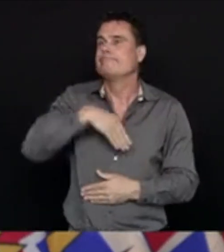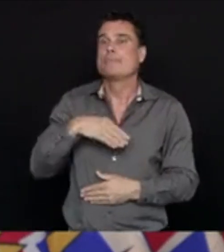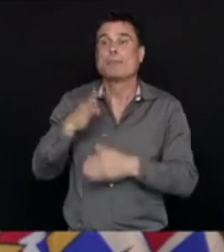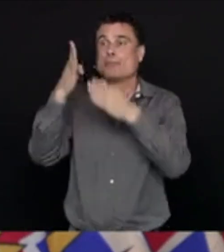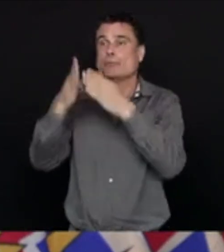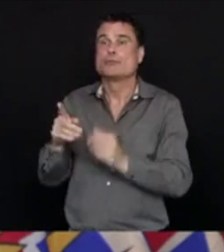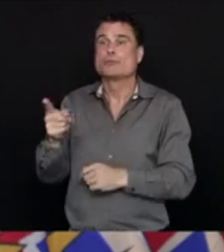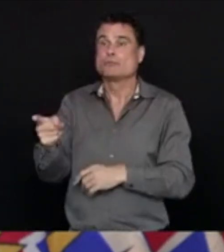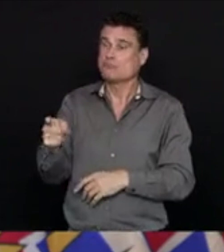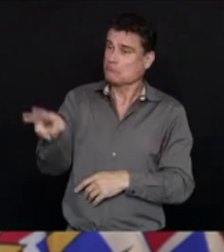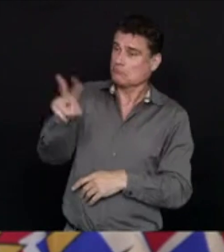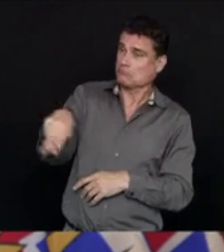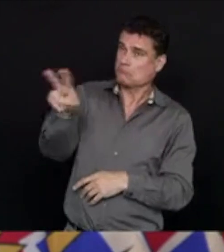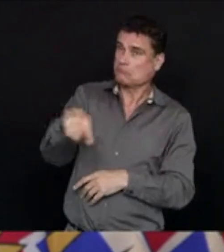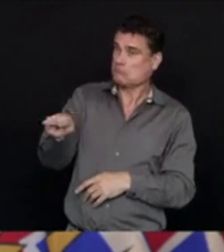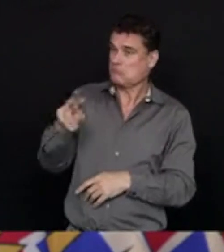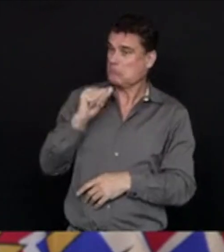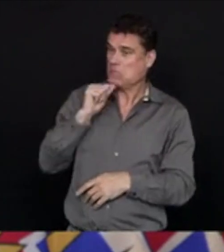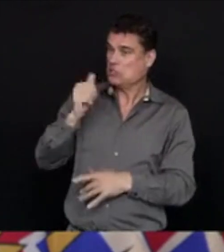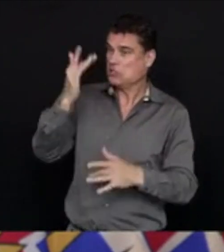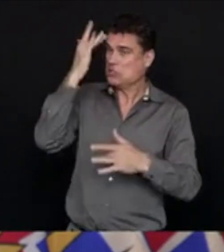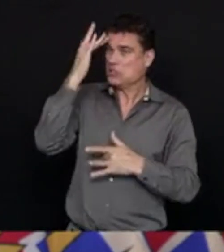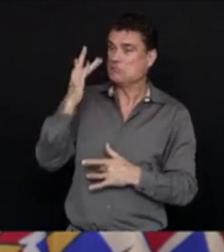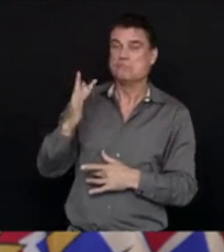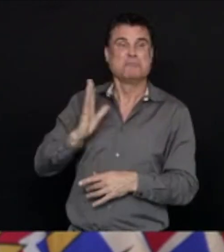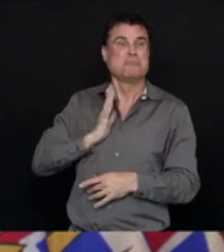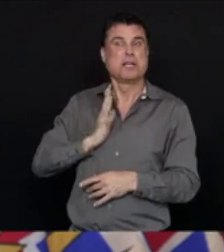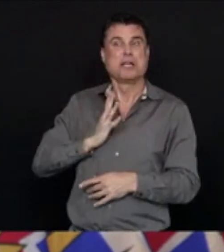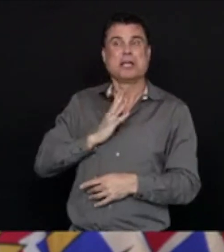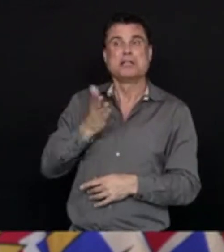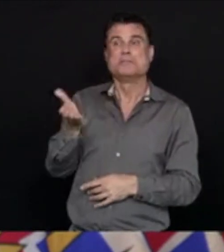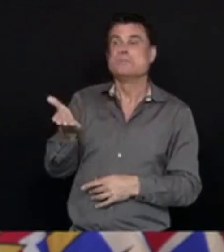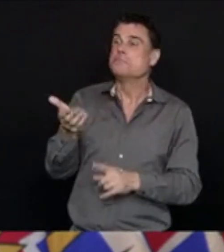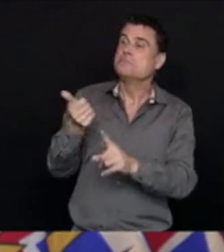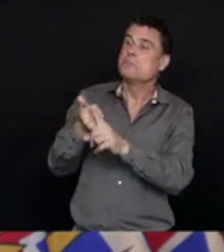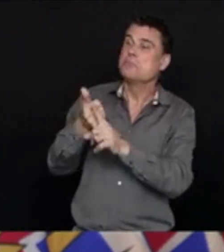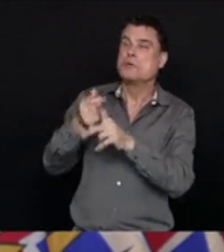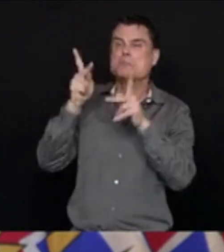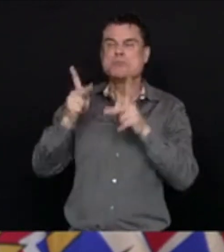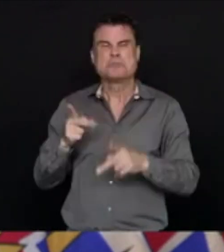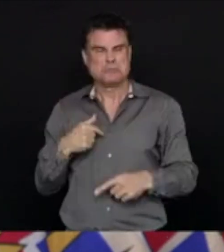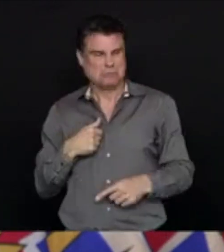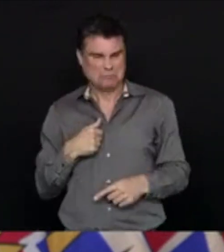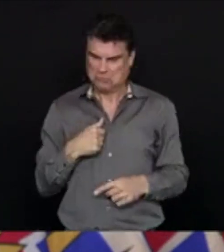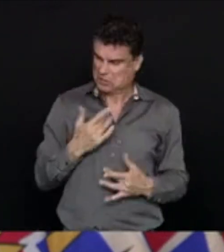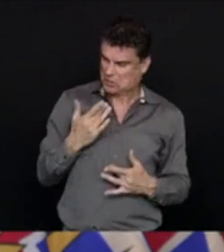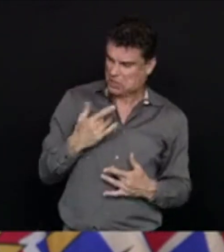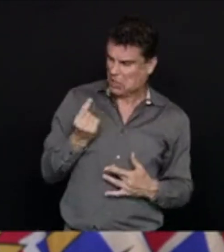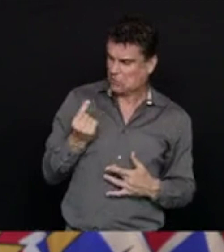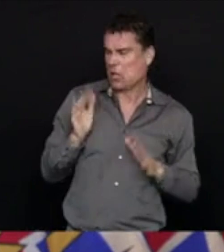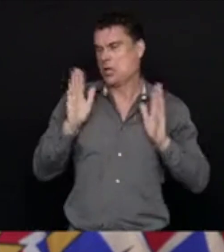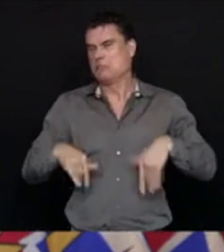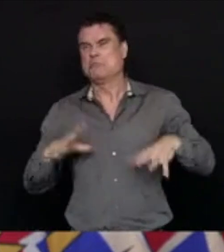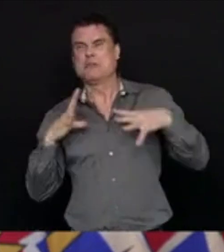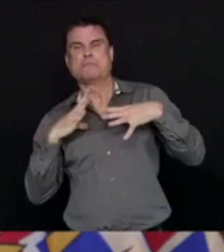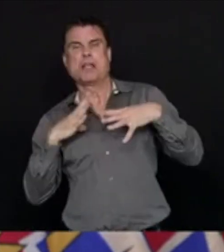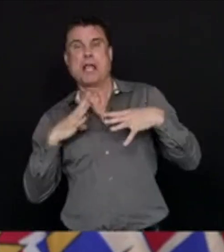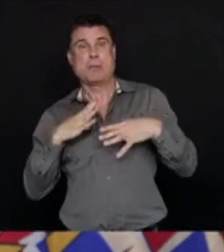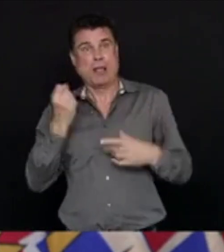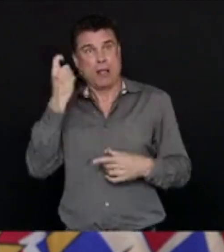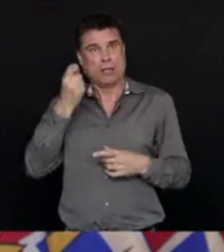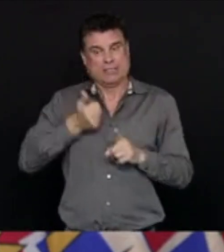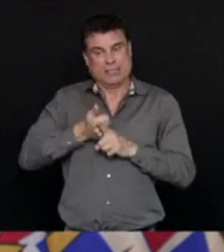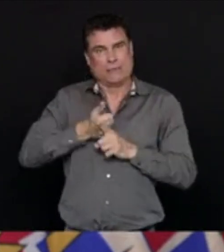recognize that they're ill for a couple of days and depending on what their role is in a facility, they can spread it quite widely.